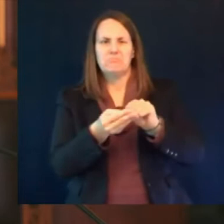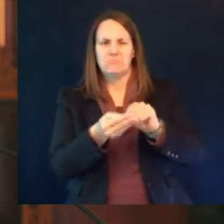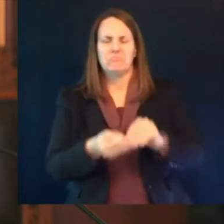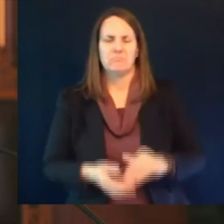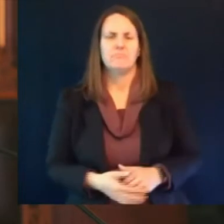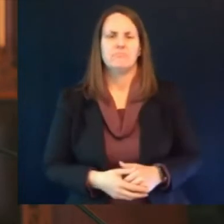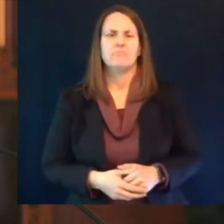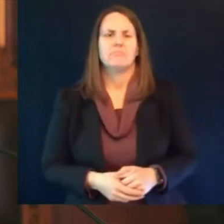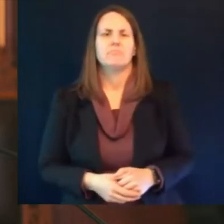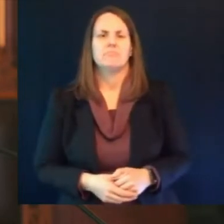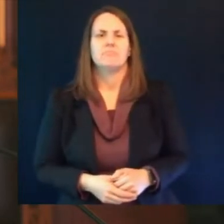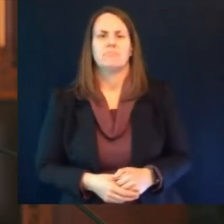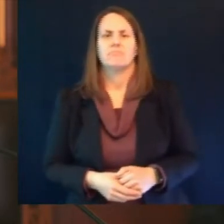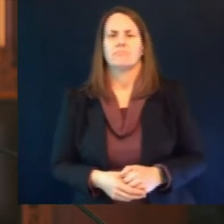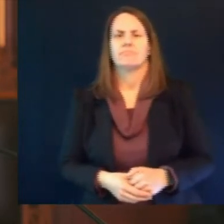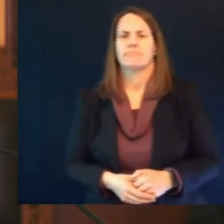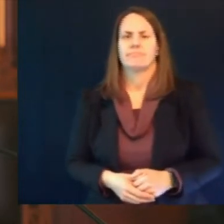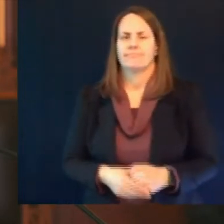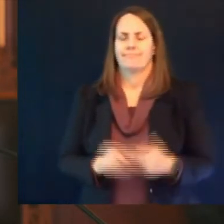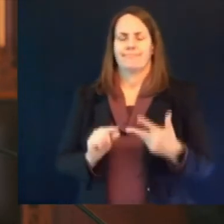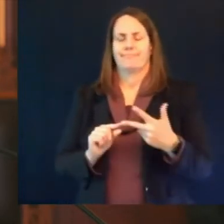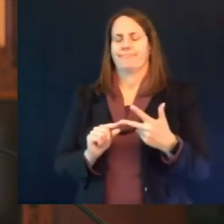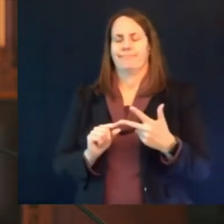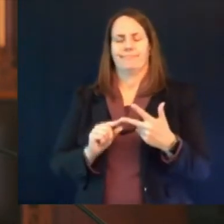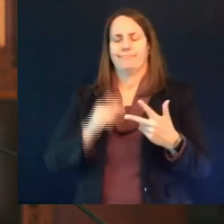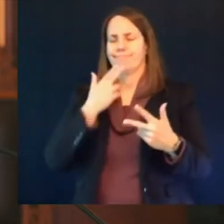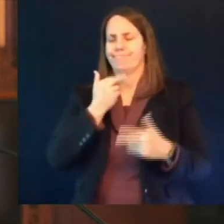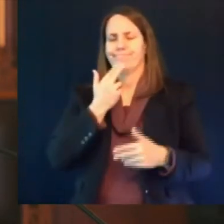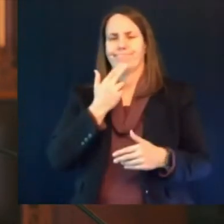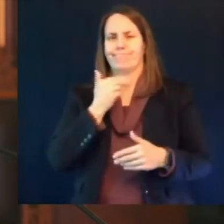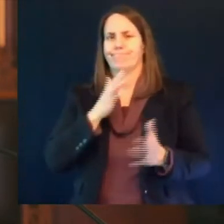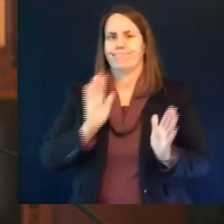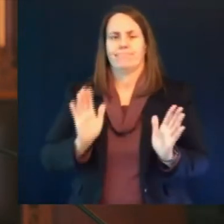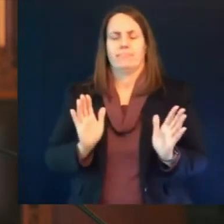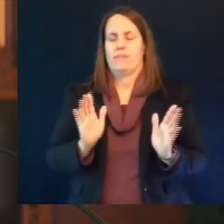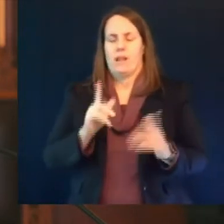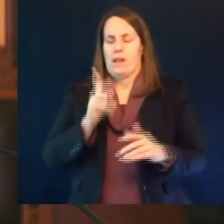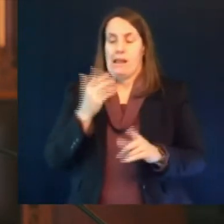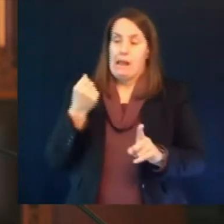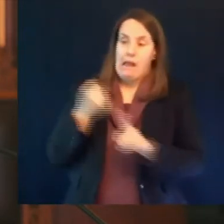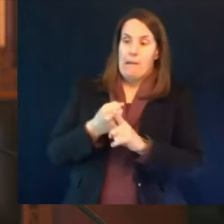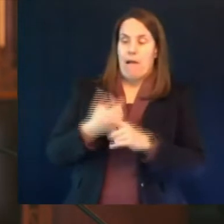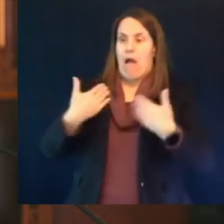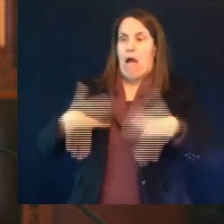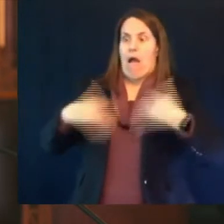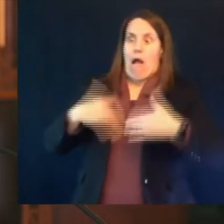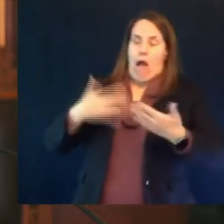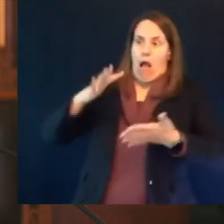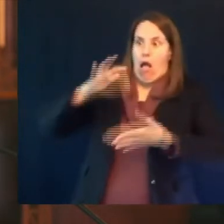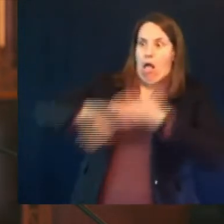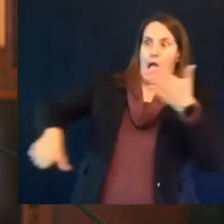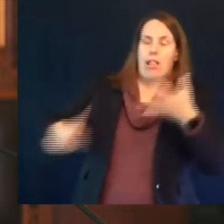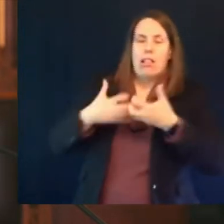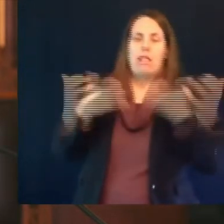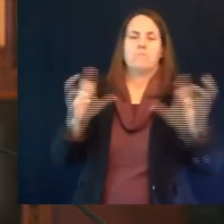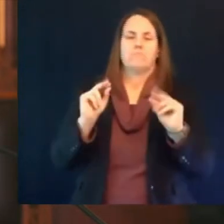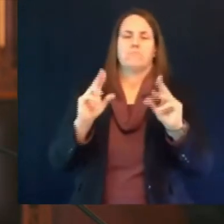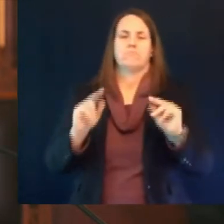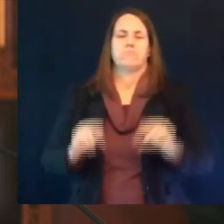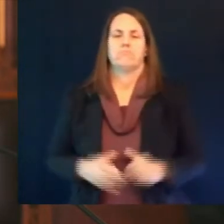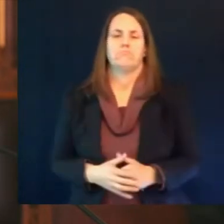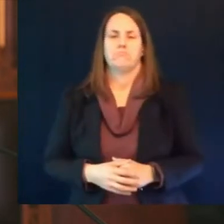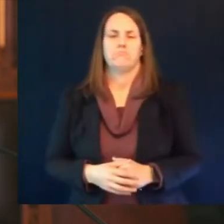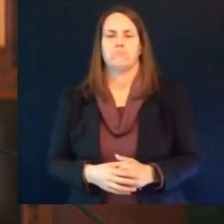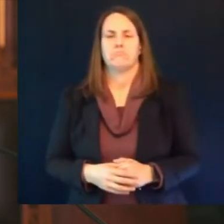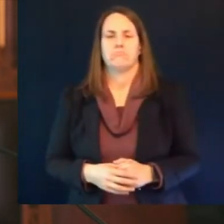um you can see relatively speaking pfizer and moderna still are our steady state supply we'll continue to have